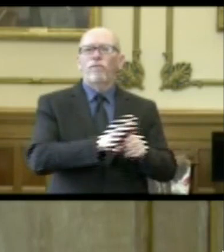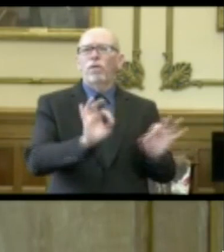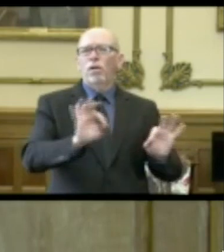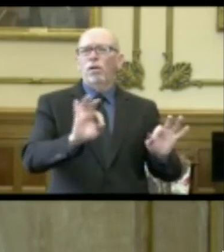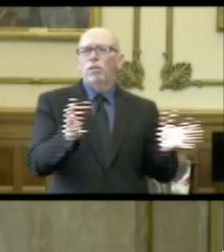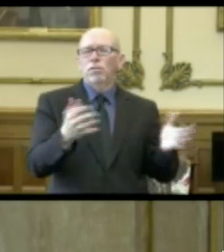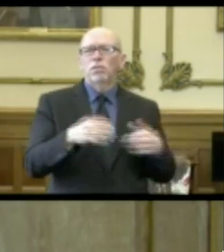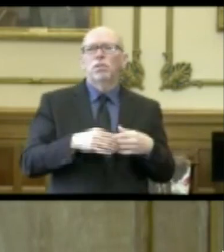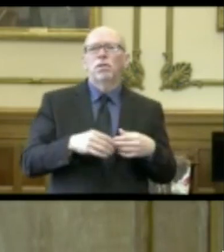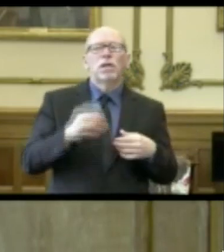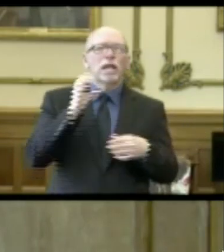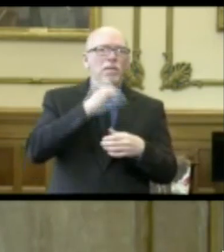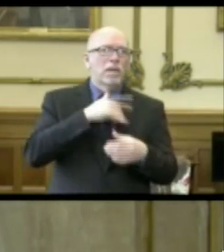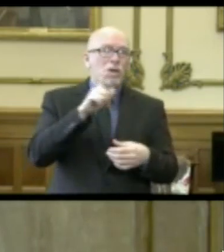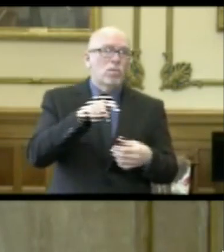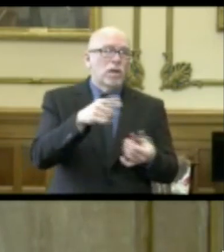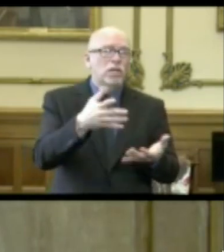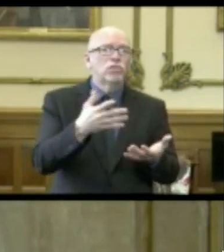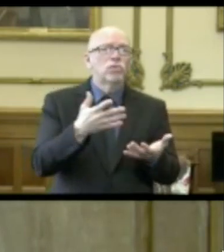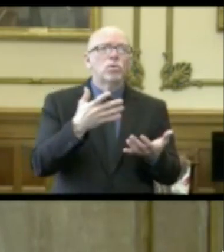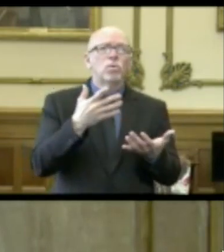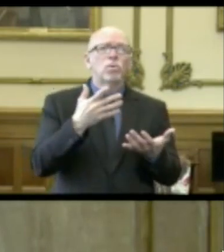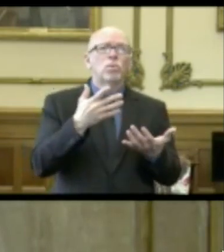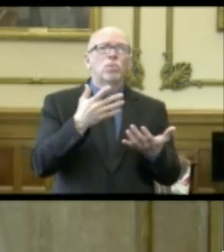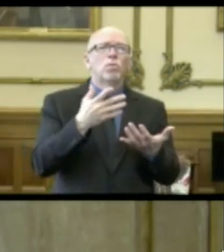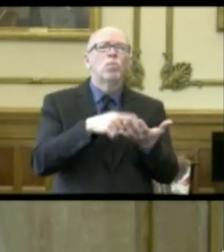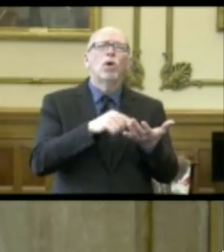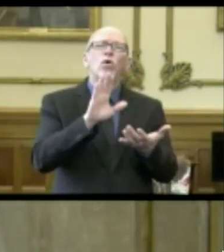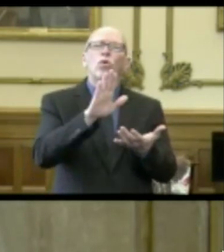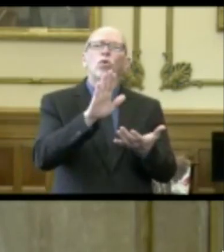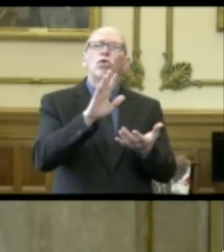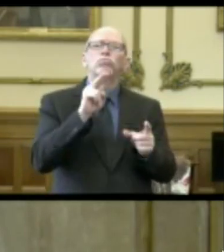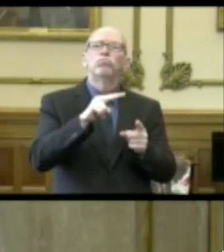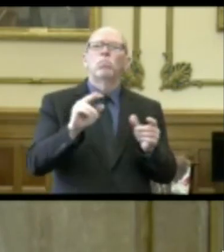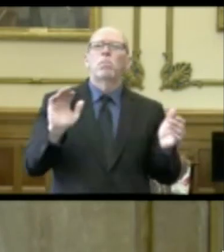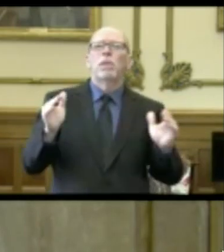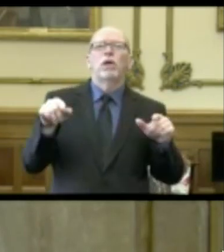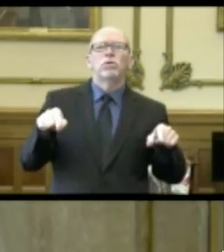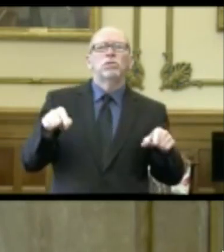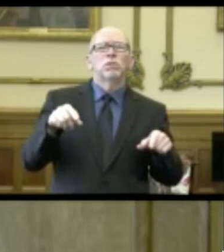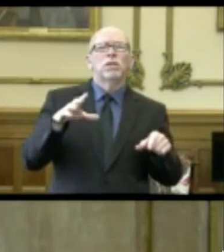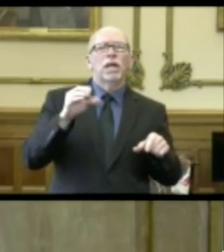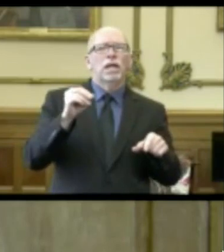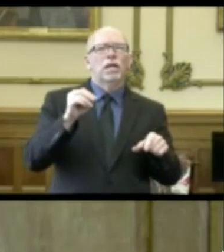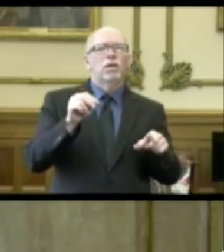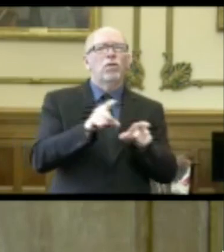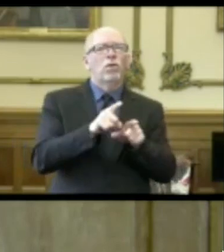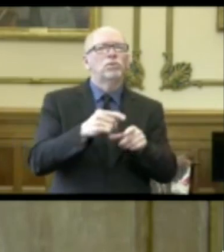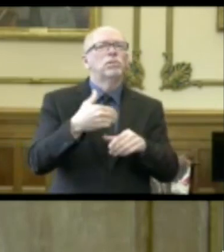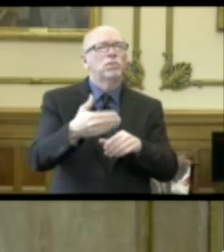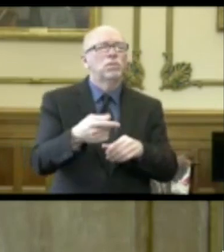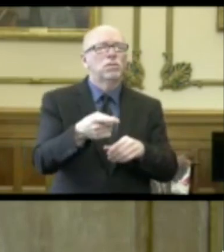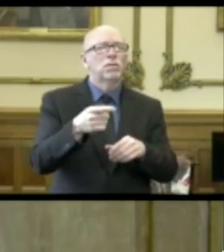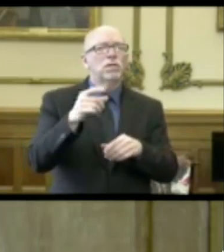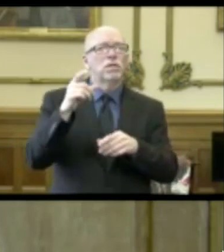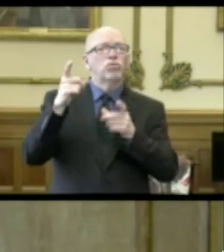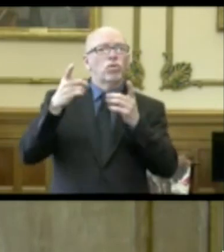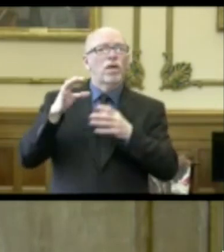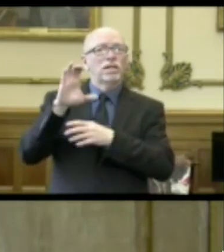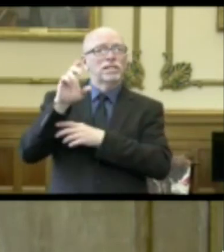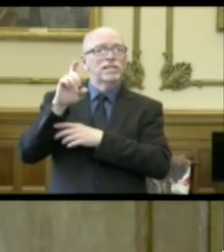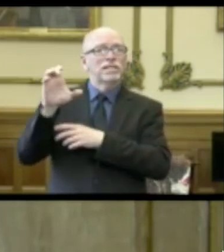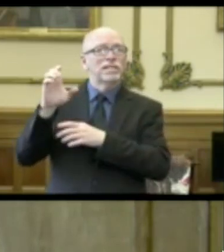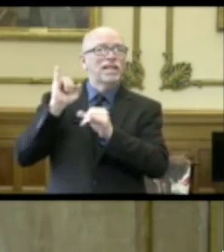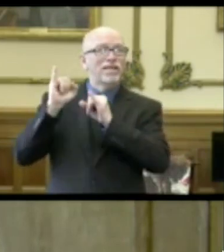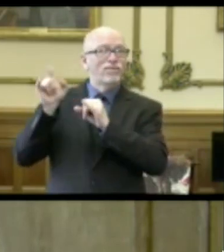-19. I guess my question would be what would you say to these comparisons? then stemming off of that, the director of the CDC said in an